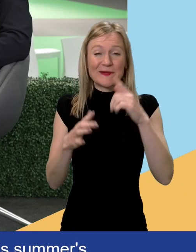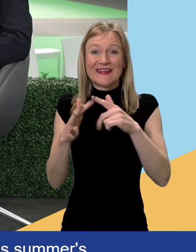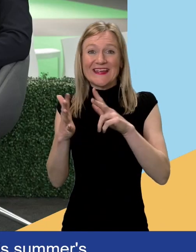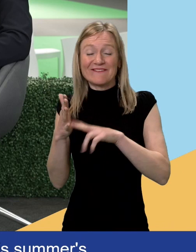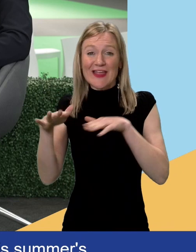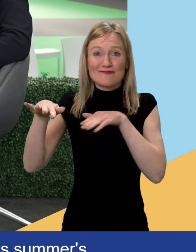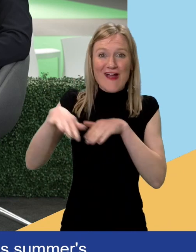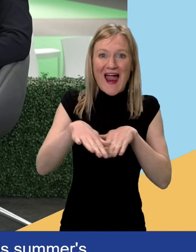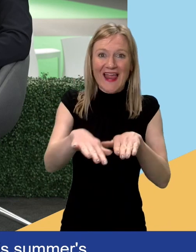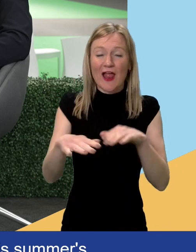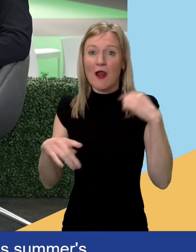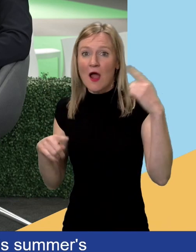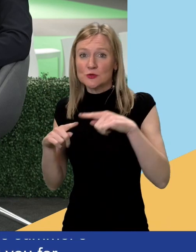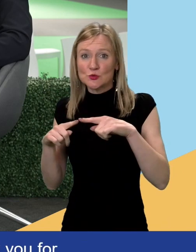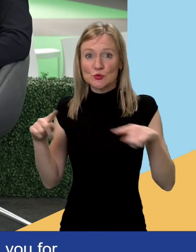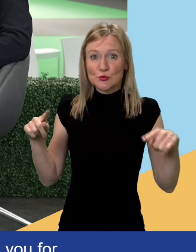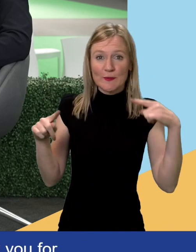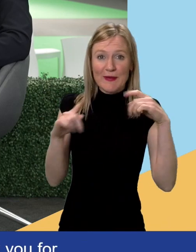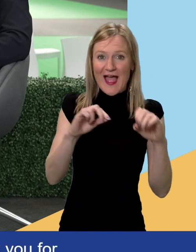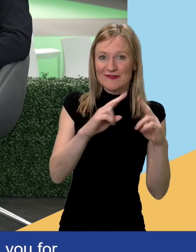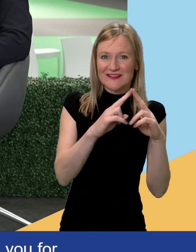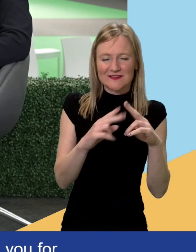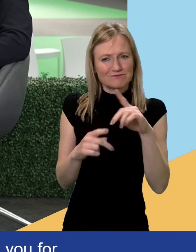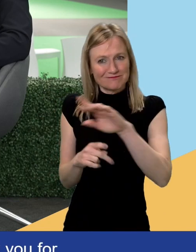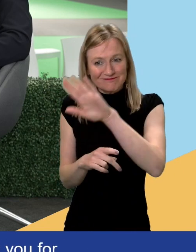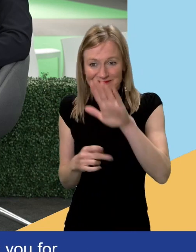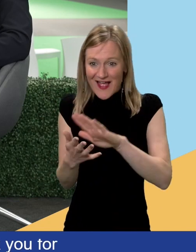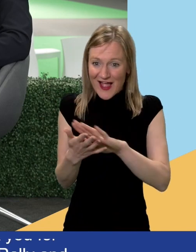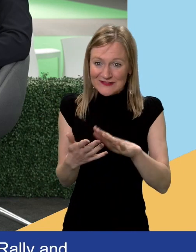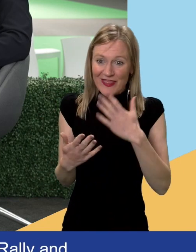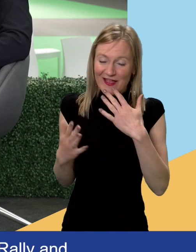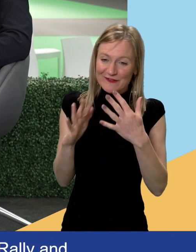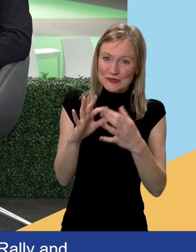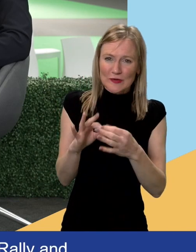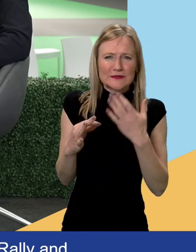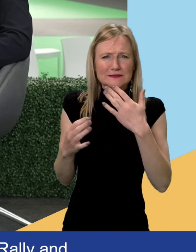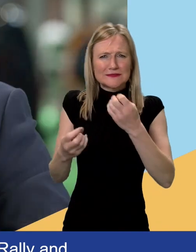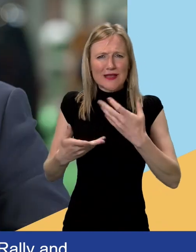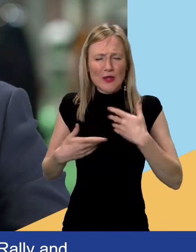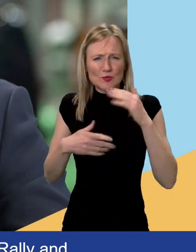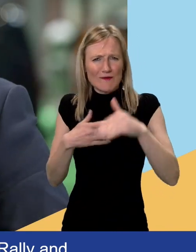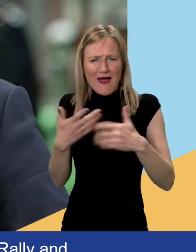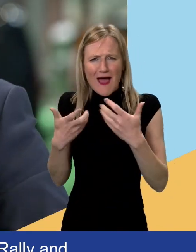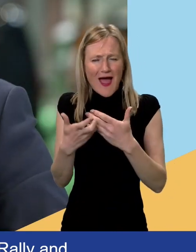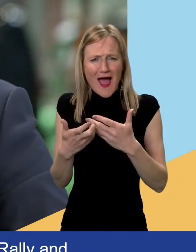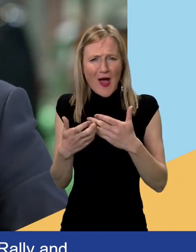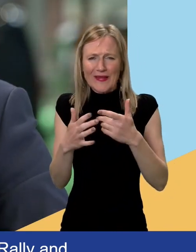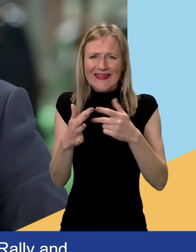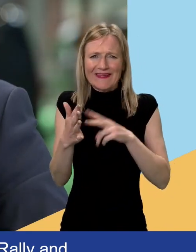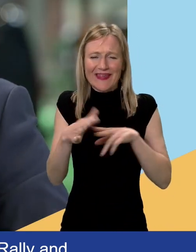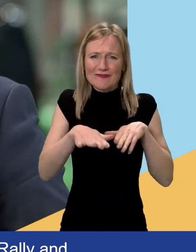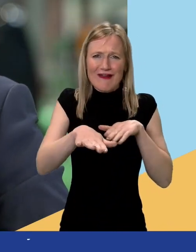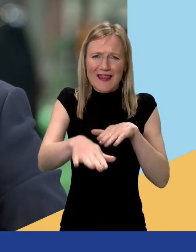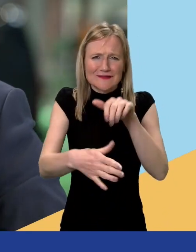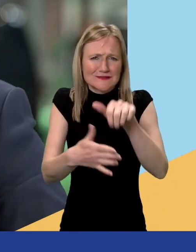Harrison. Thank you for joining us. Can you start by telling us a bit about the rally and how the idea came about? Yeah, absolutely. So first of all, thank you for having me on the